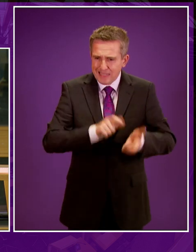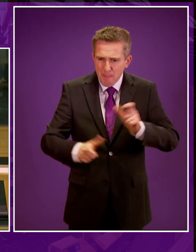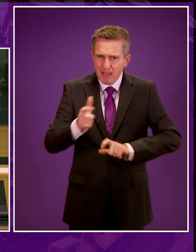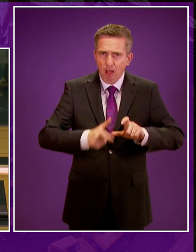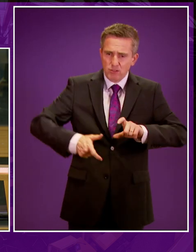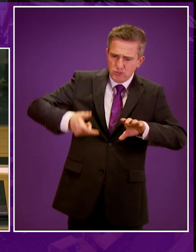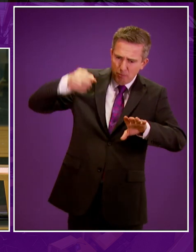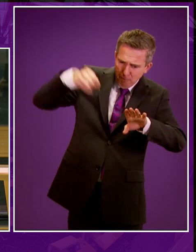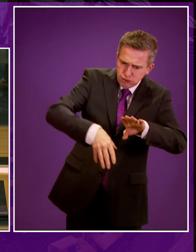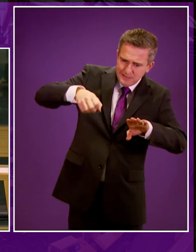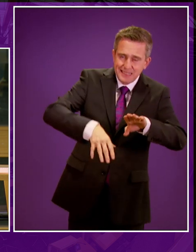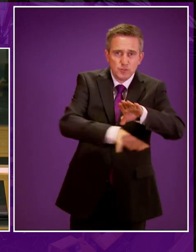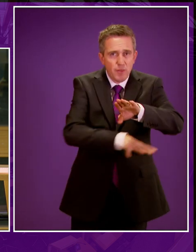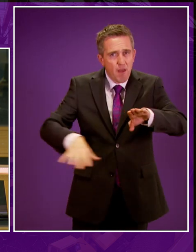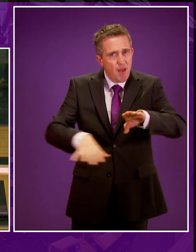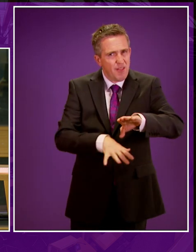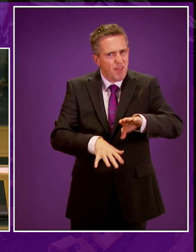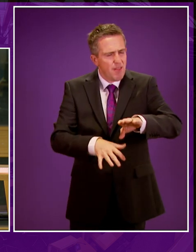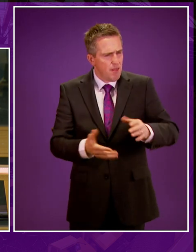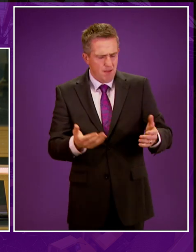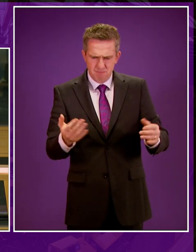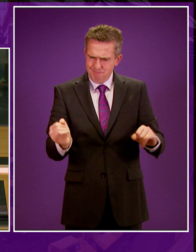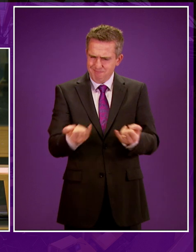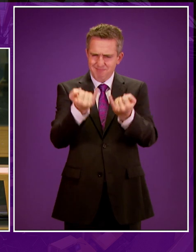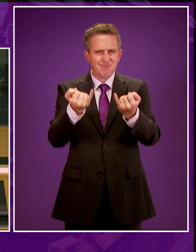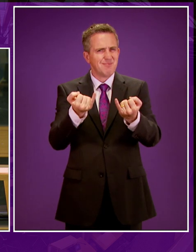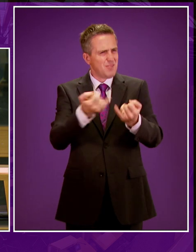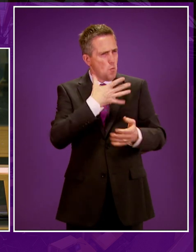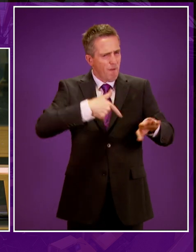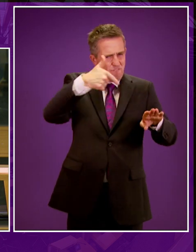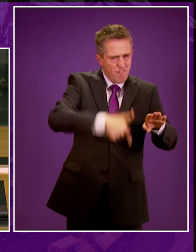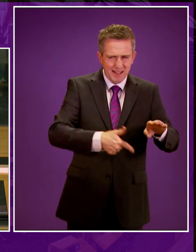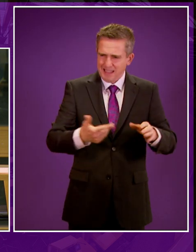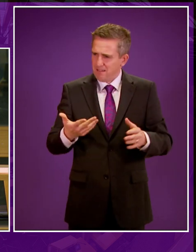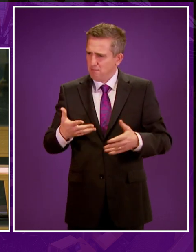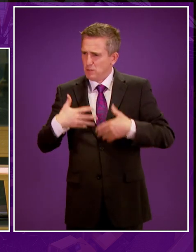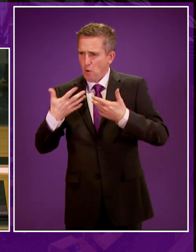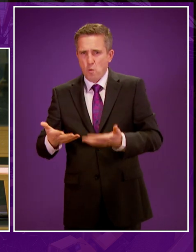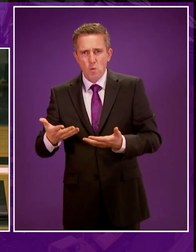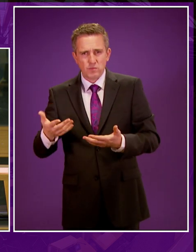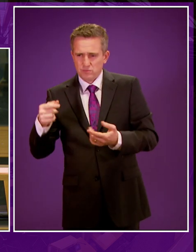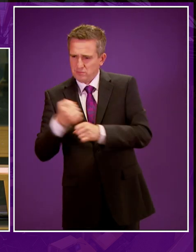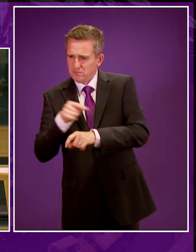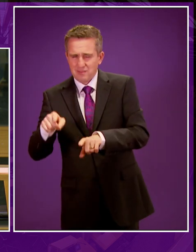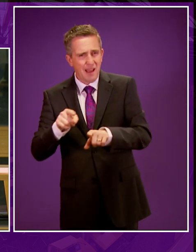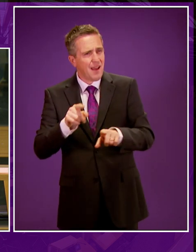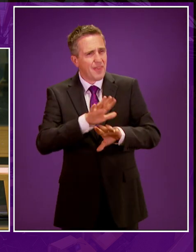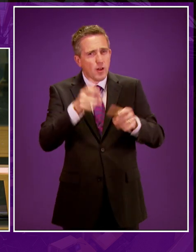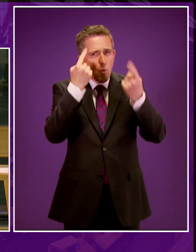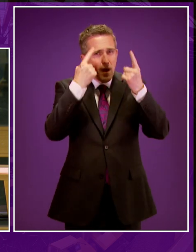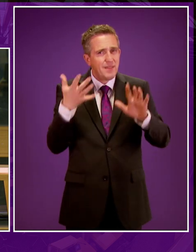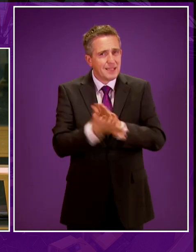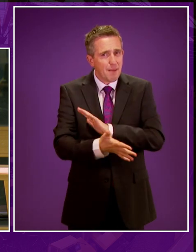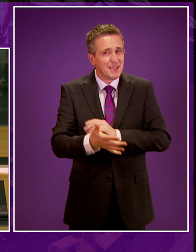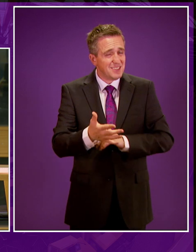How can one argue they want to protect the environment when they're in favour of fracking? Or are they refusing to recognise the damages that fracking causes?